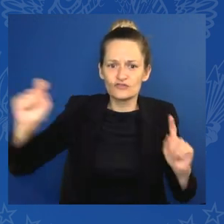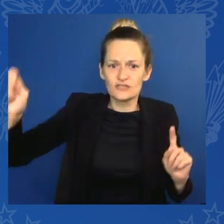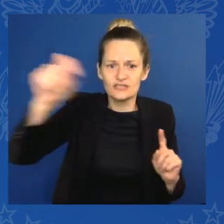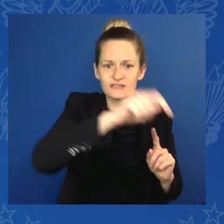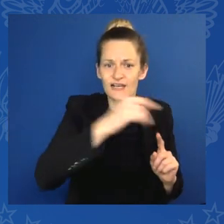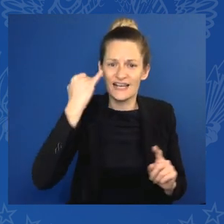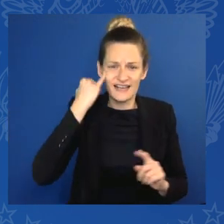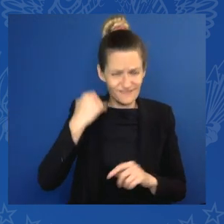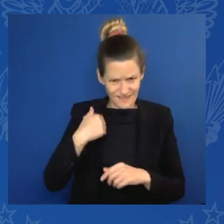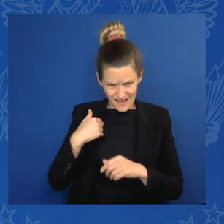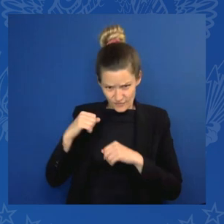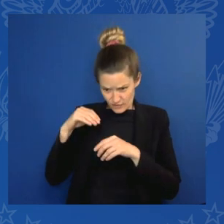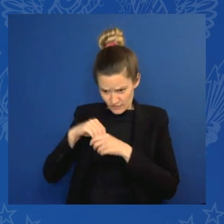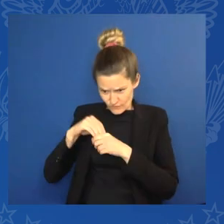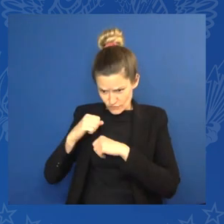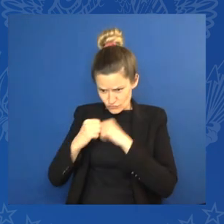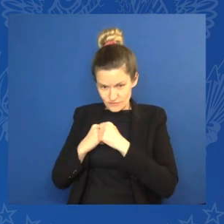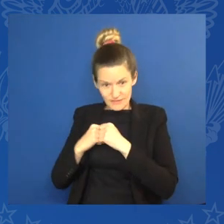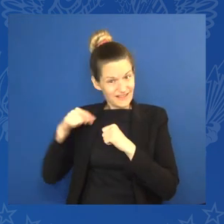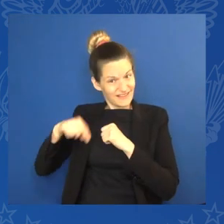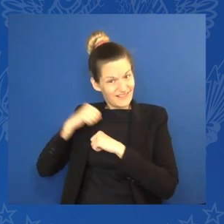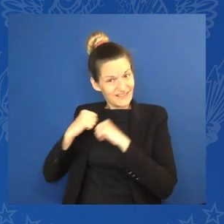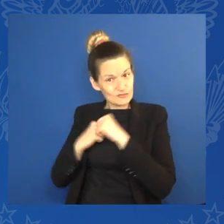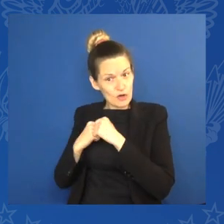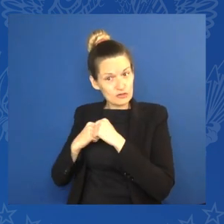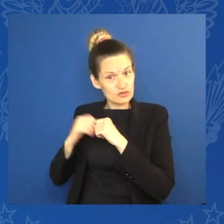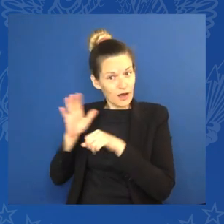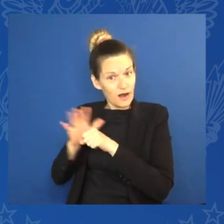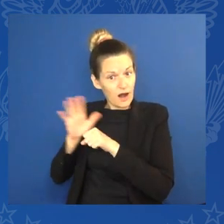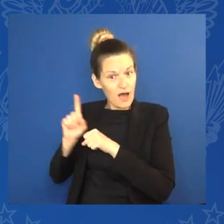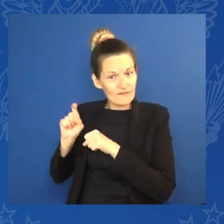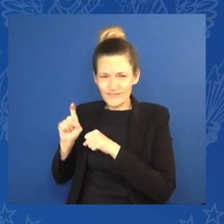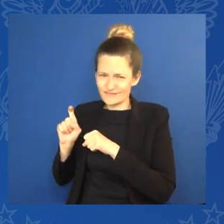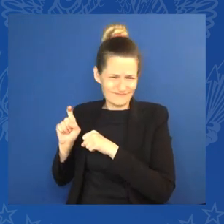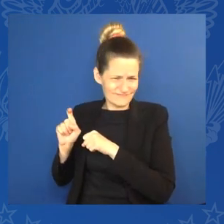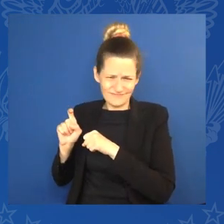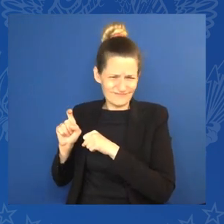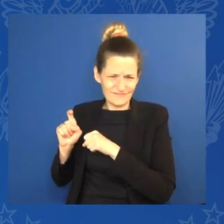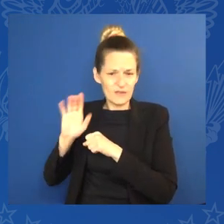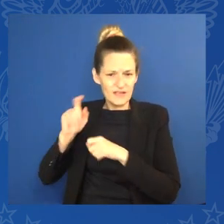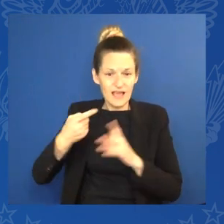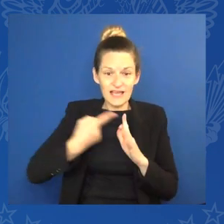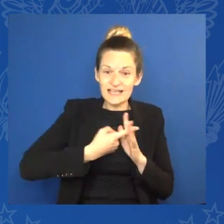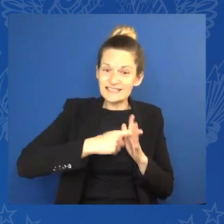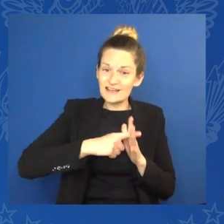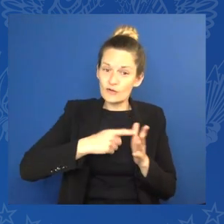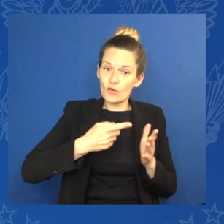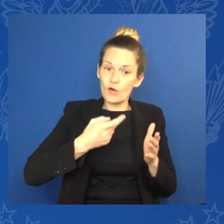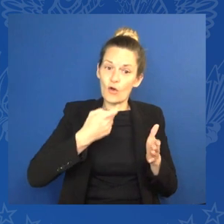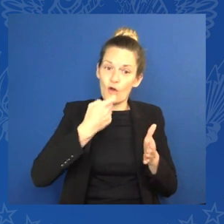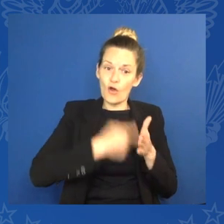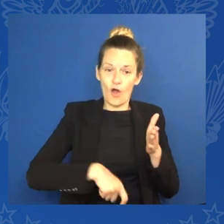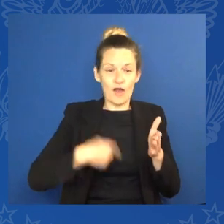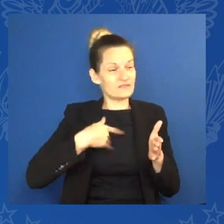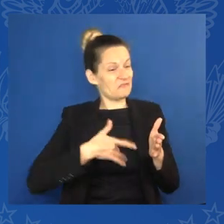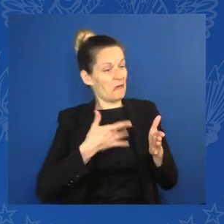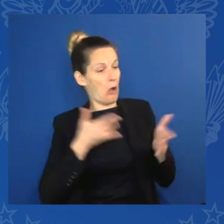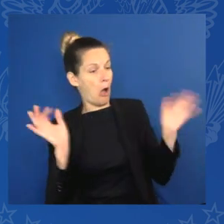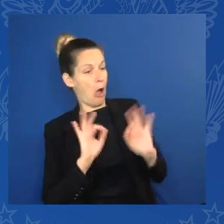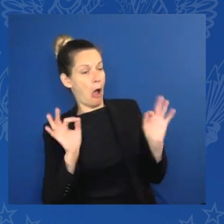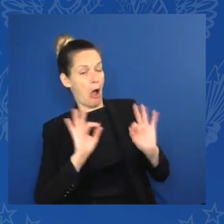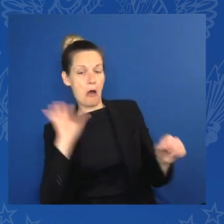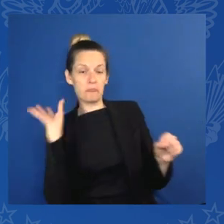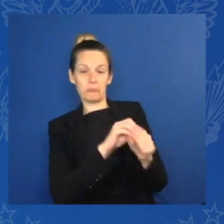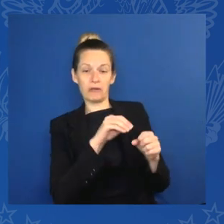the initial cost is inexpensive, it may lack economic efficiency in view of the